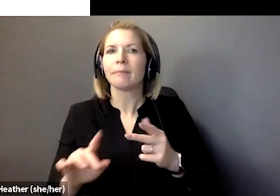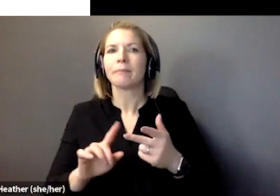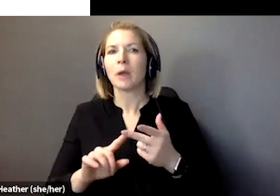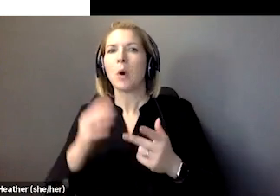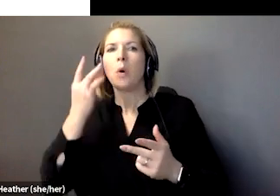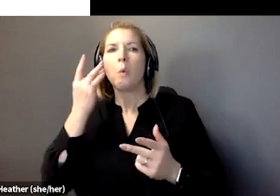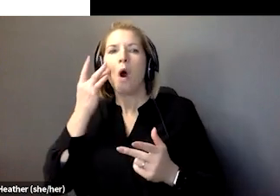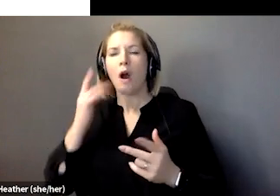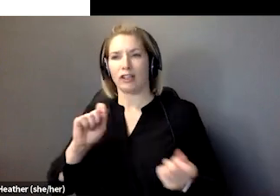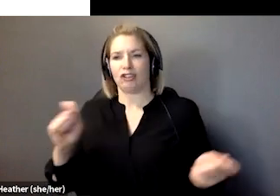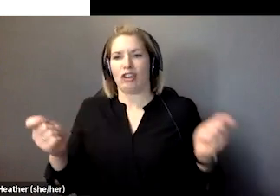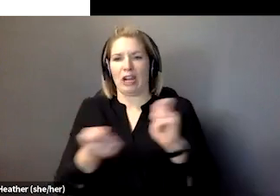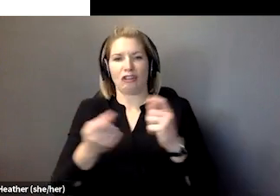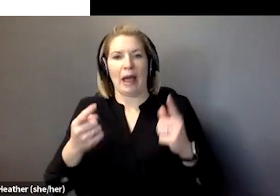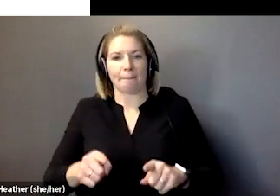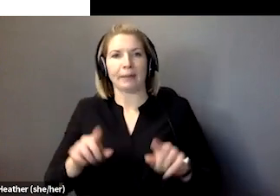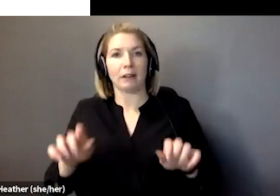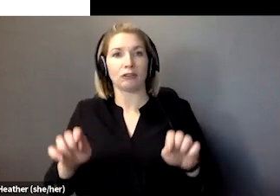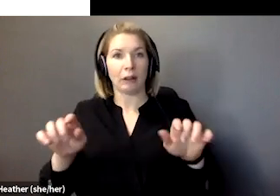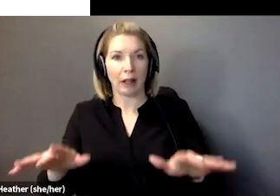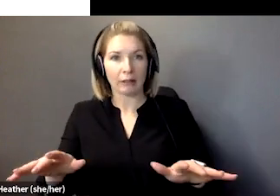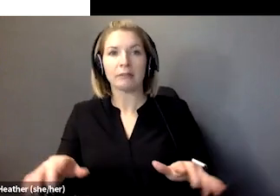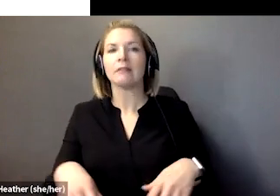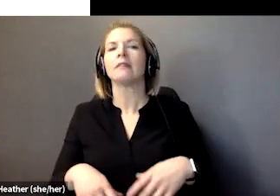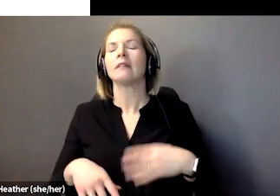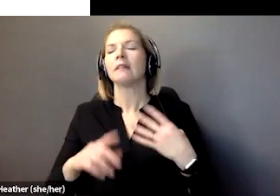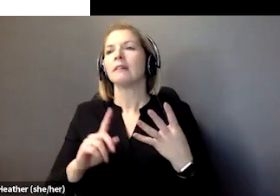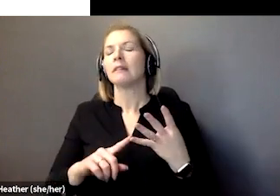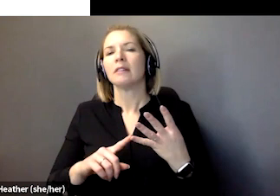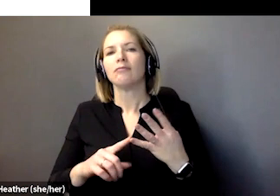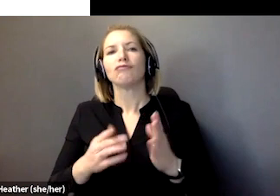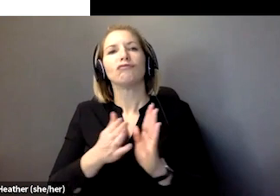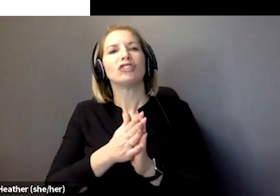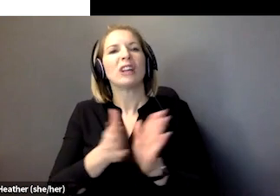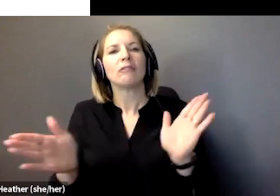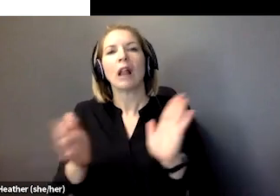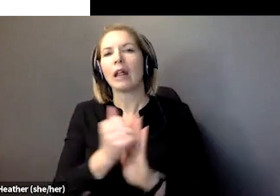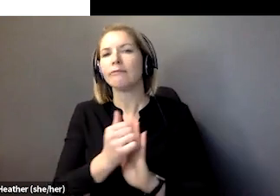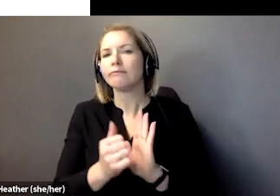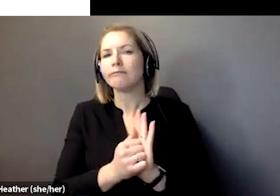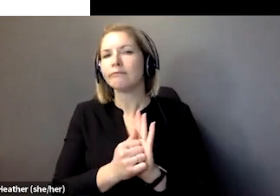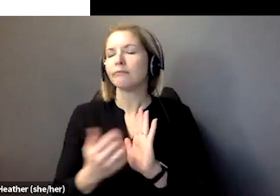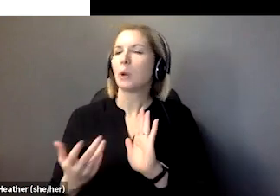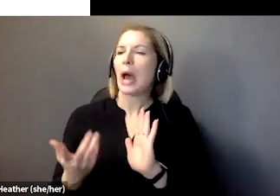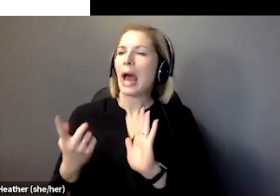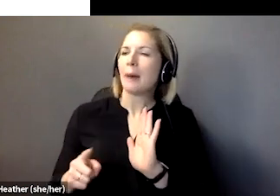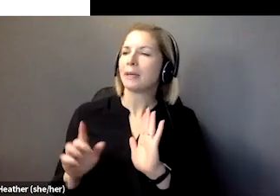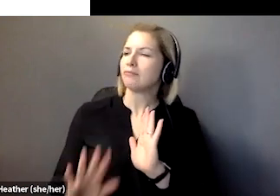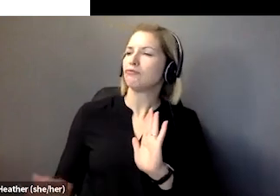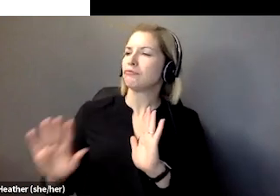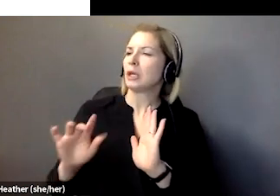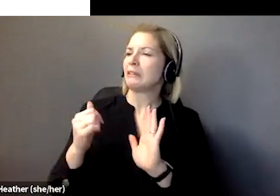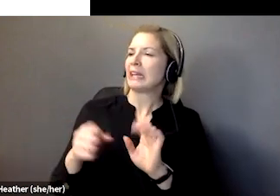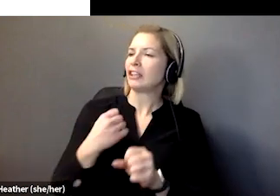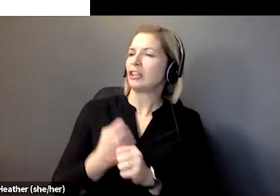why it was needed. They might give you a brief outline of the Productivity Commission inquiry a decade ago, which led to